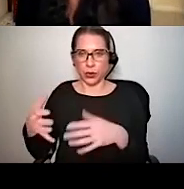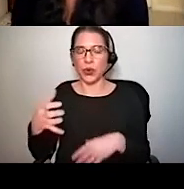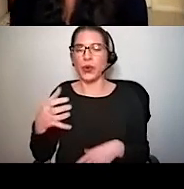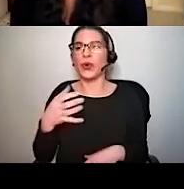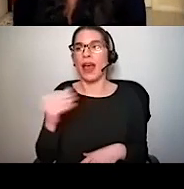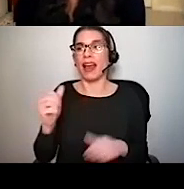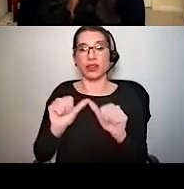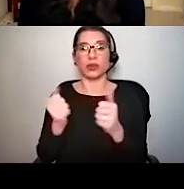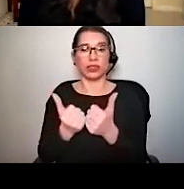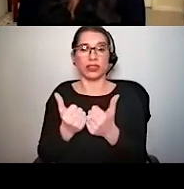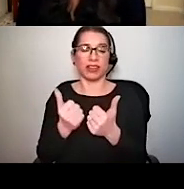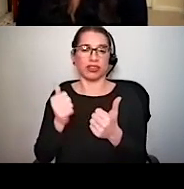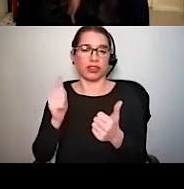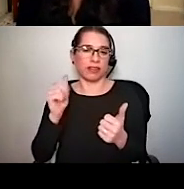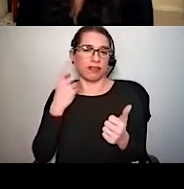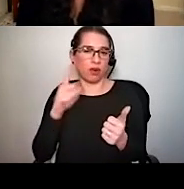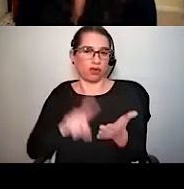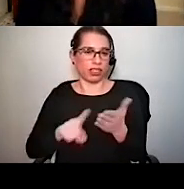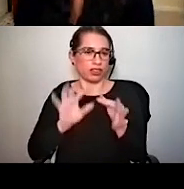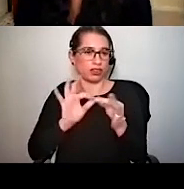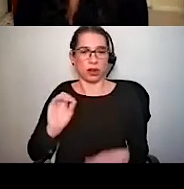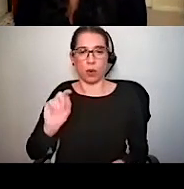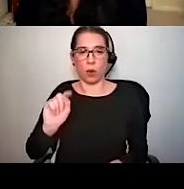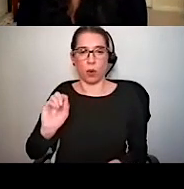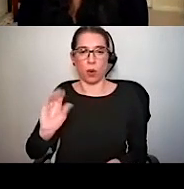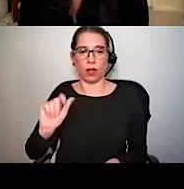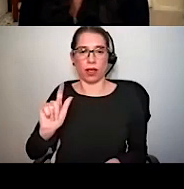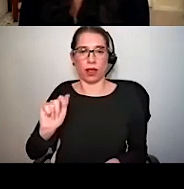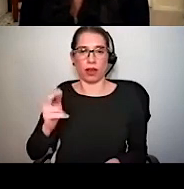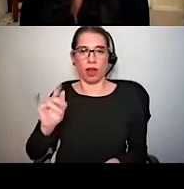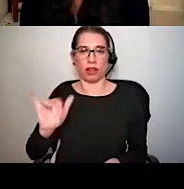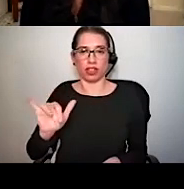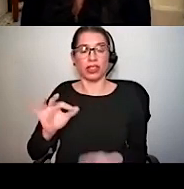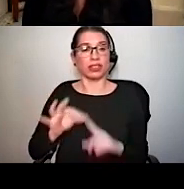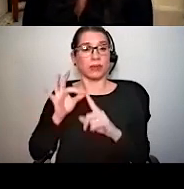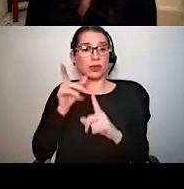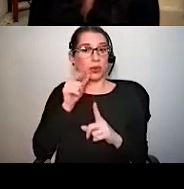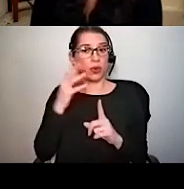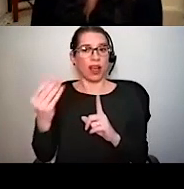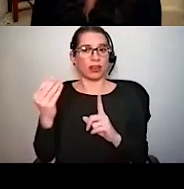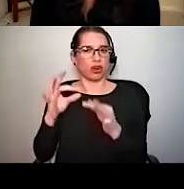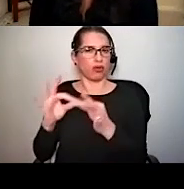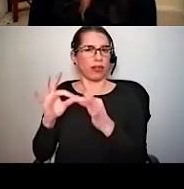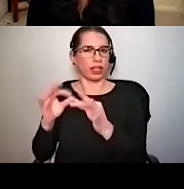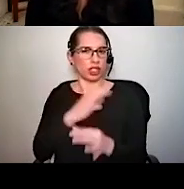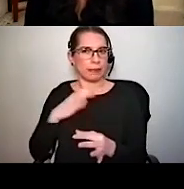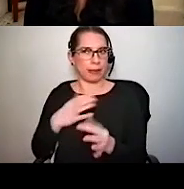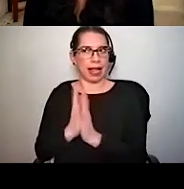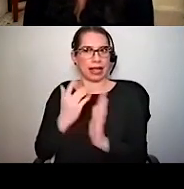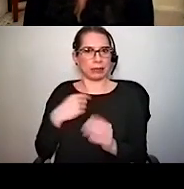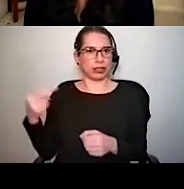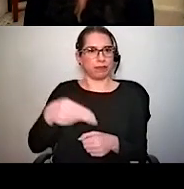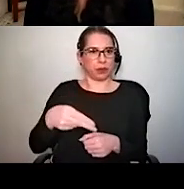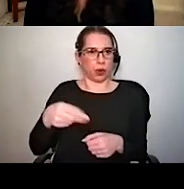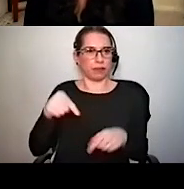for Research in Otolaryngology, especially the External Relations Committee for inviting me to speak to you here today. I